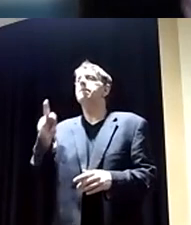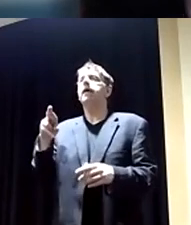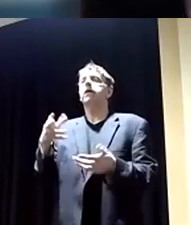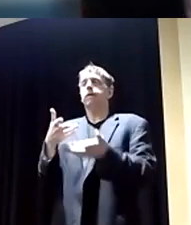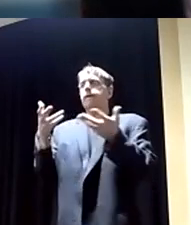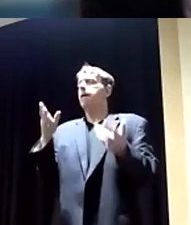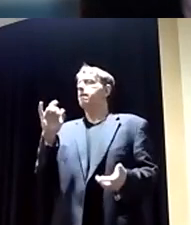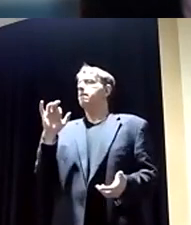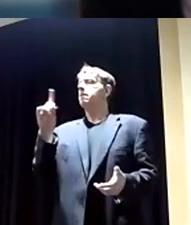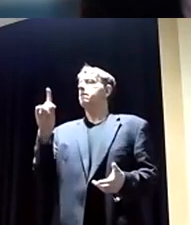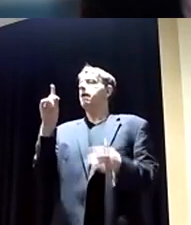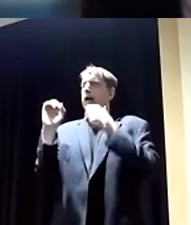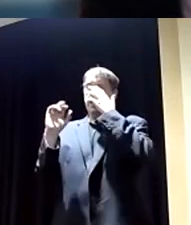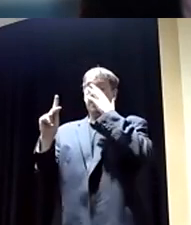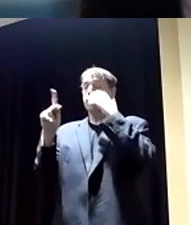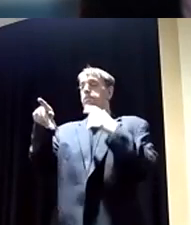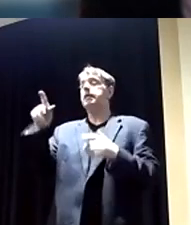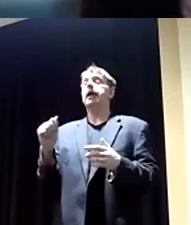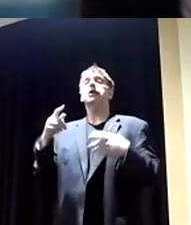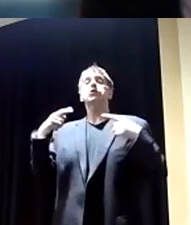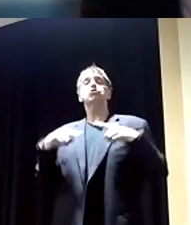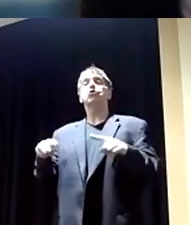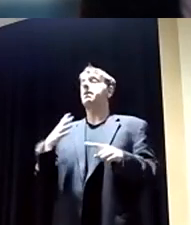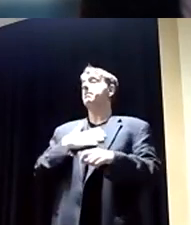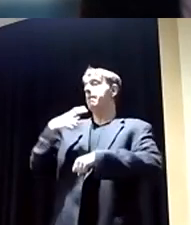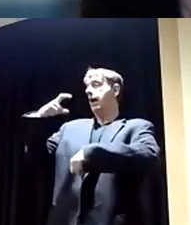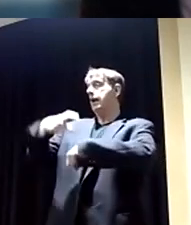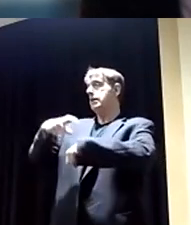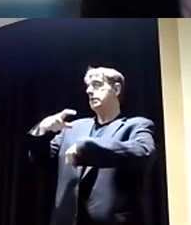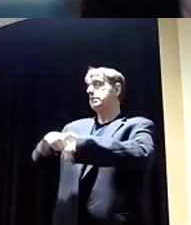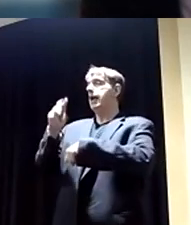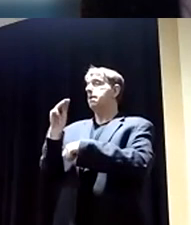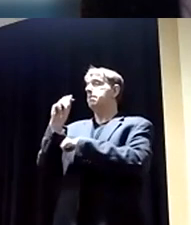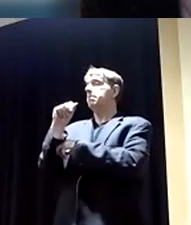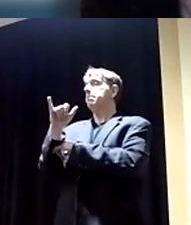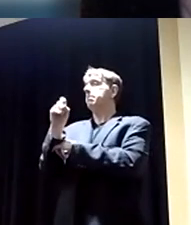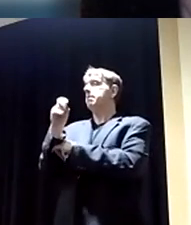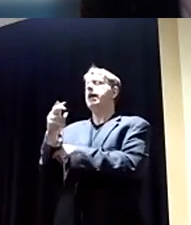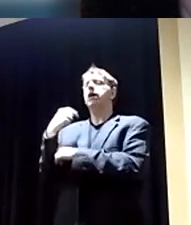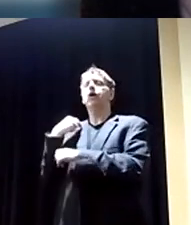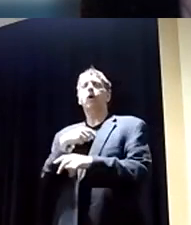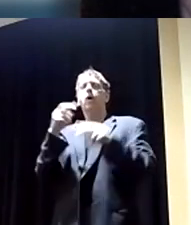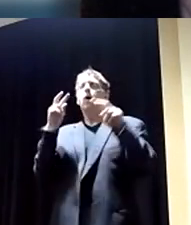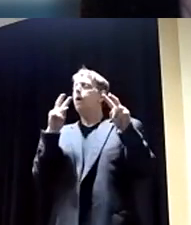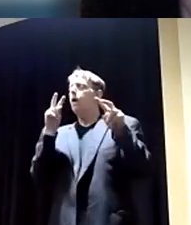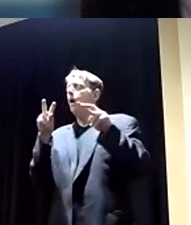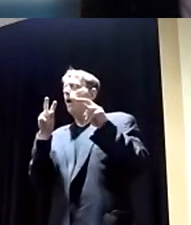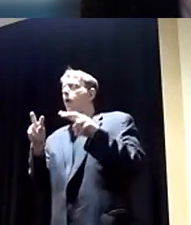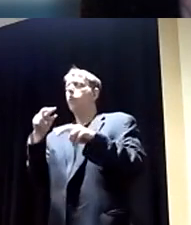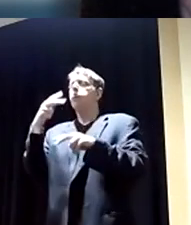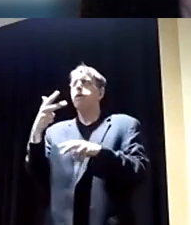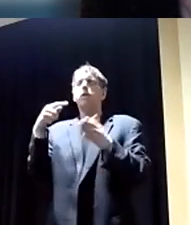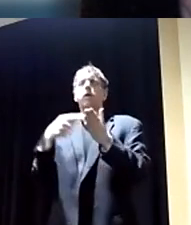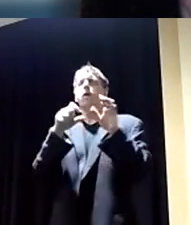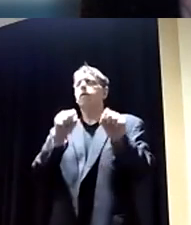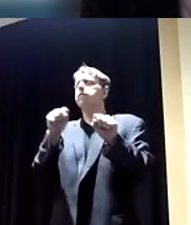Well, I'm proud to say that during my time as mayor, we oversaw the construction of no fewer than three affordable